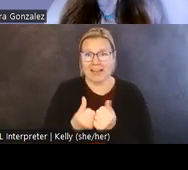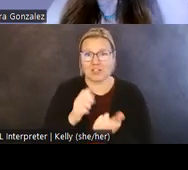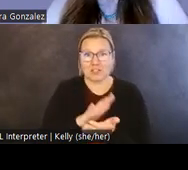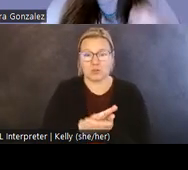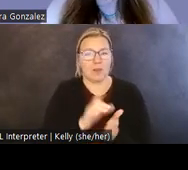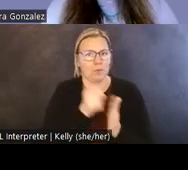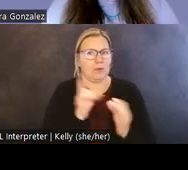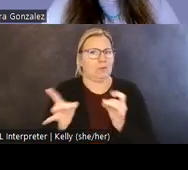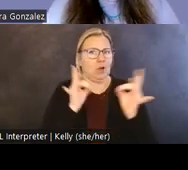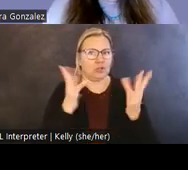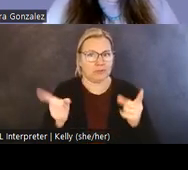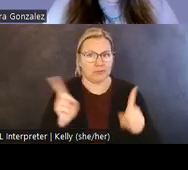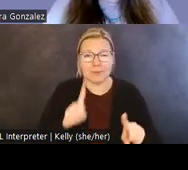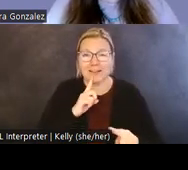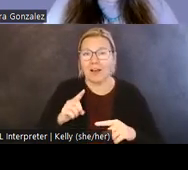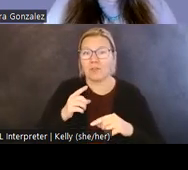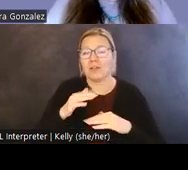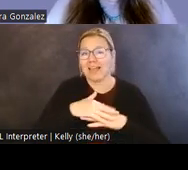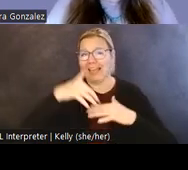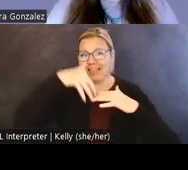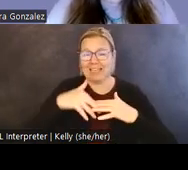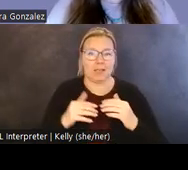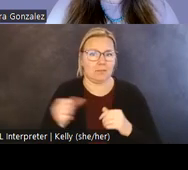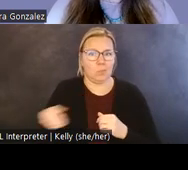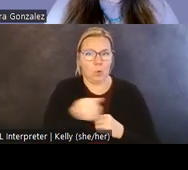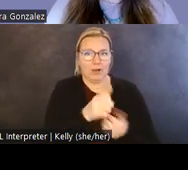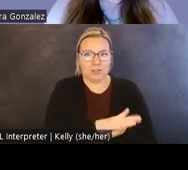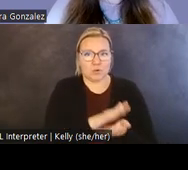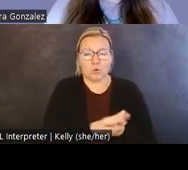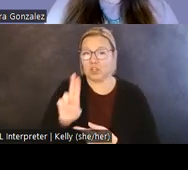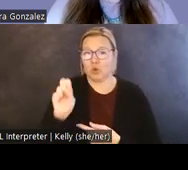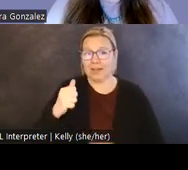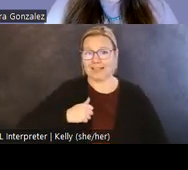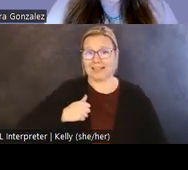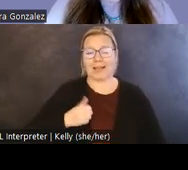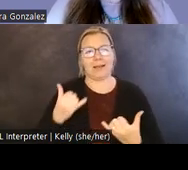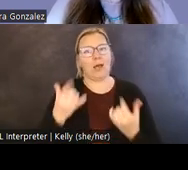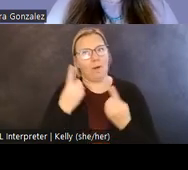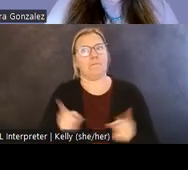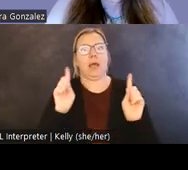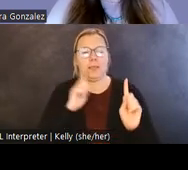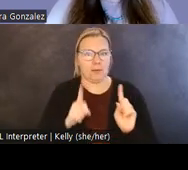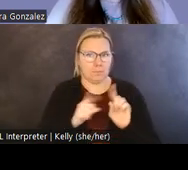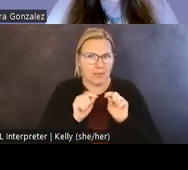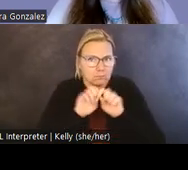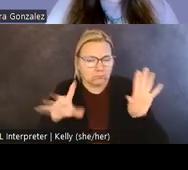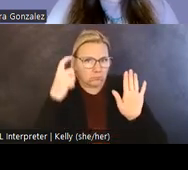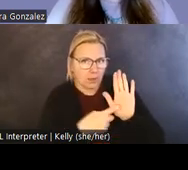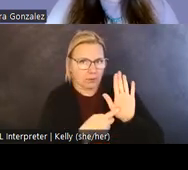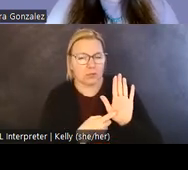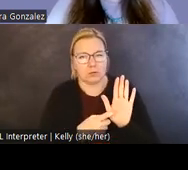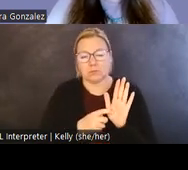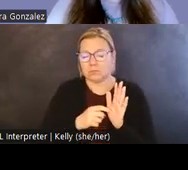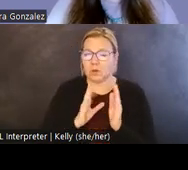atrocities of Indian boarding schools schools in the US and Canada are finally being publicly acknowledged offers a moment for pause and